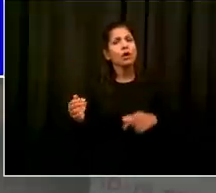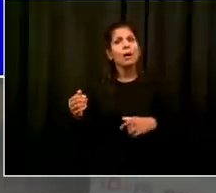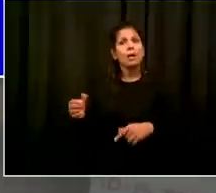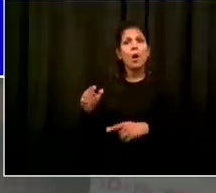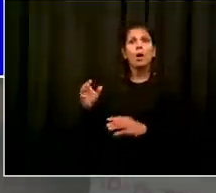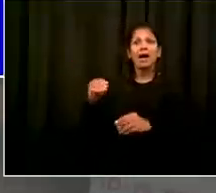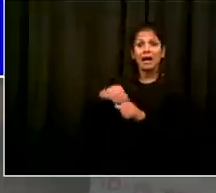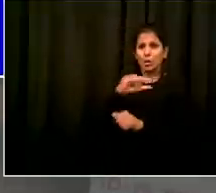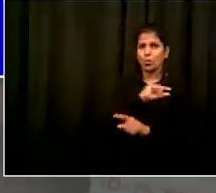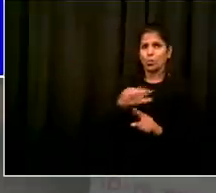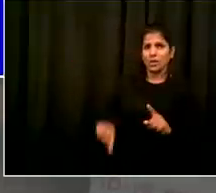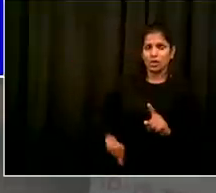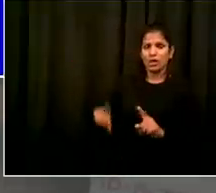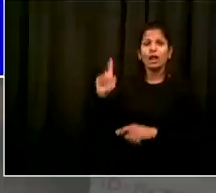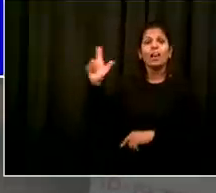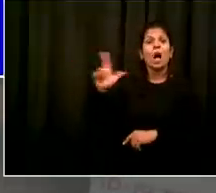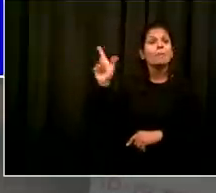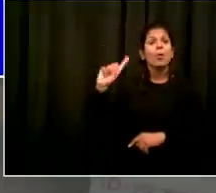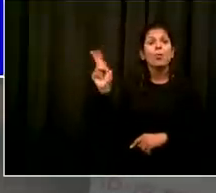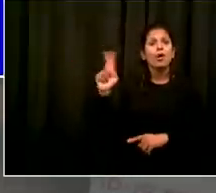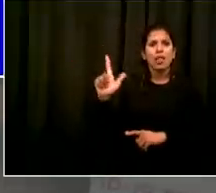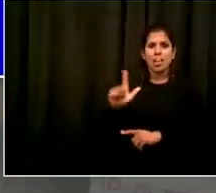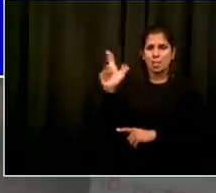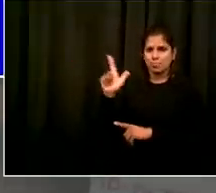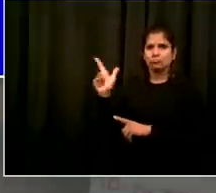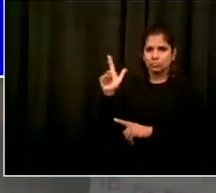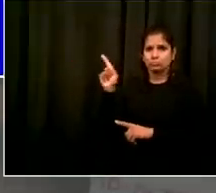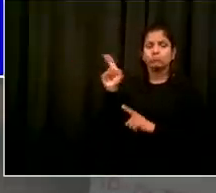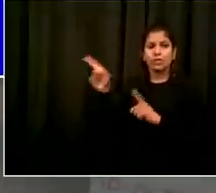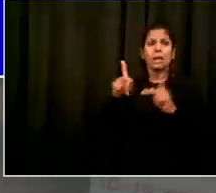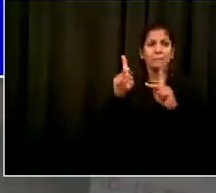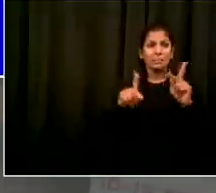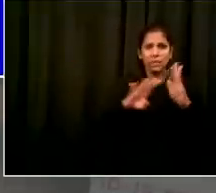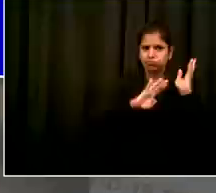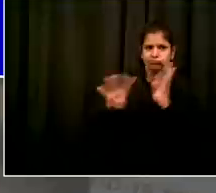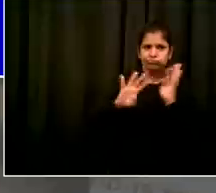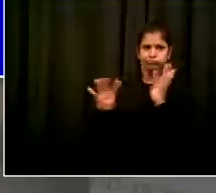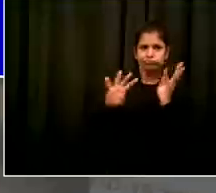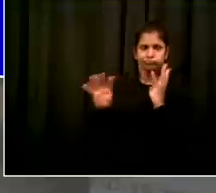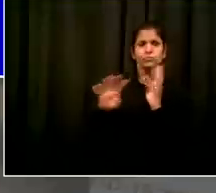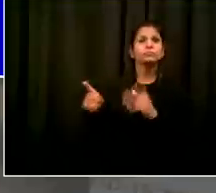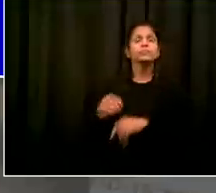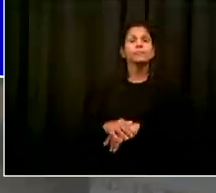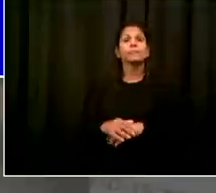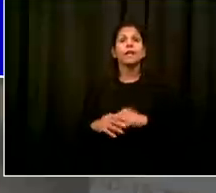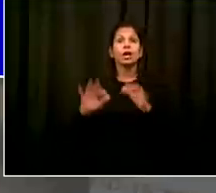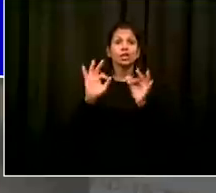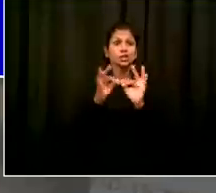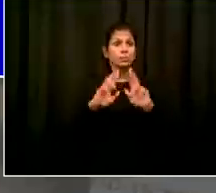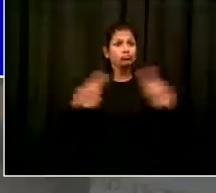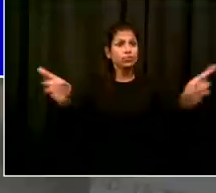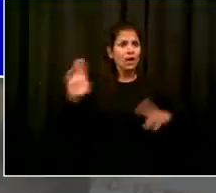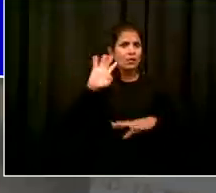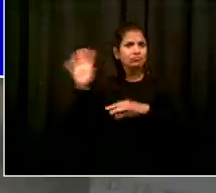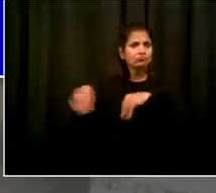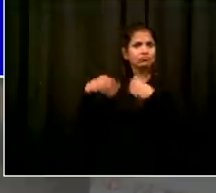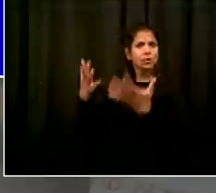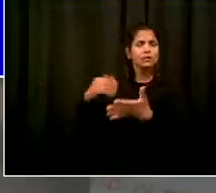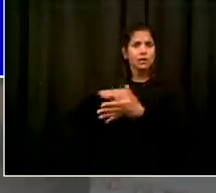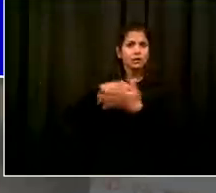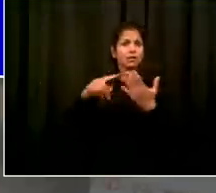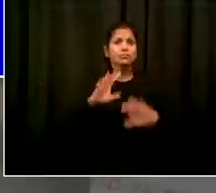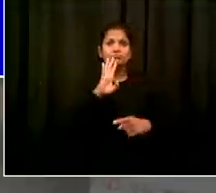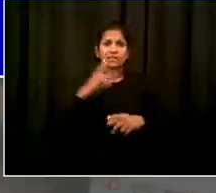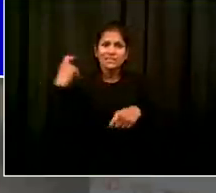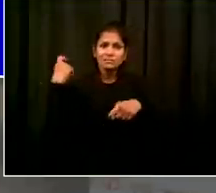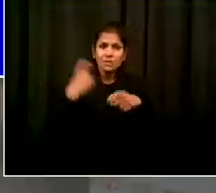and there are medical interpreters on site they speak Spanish Bengali Urdu Punjabi and Cantonese so really